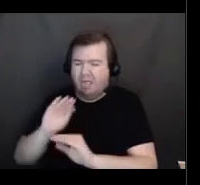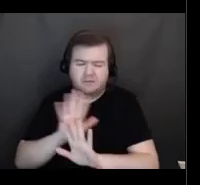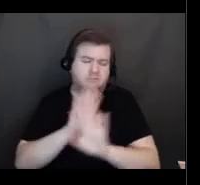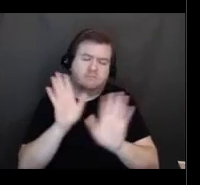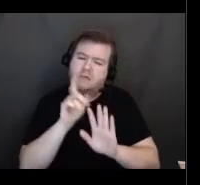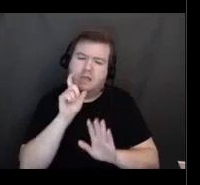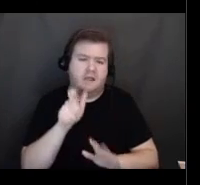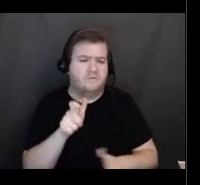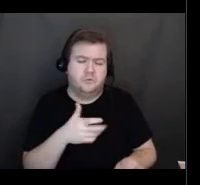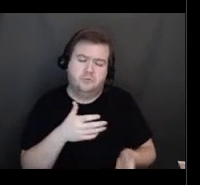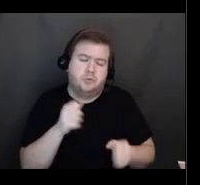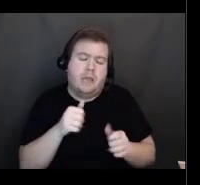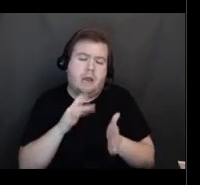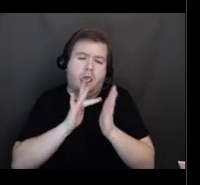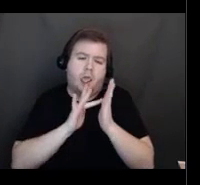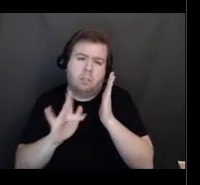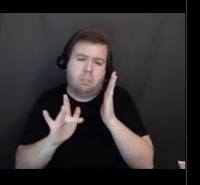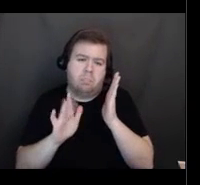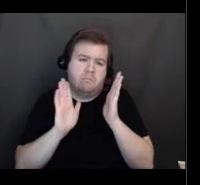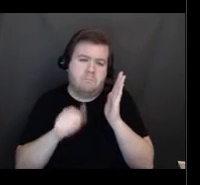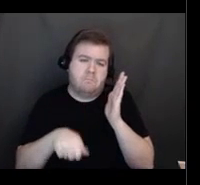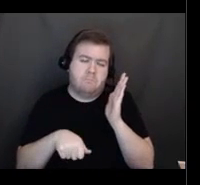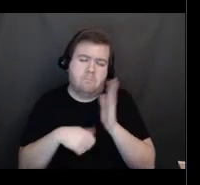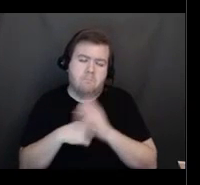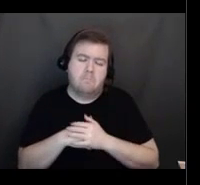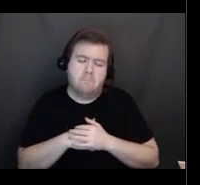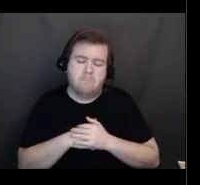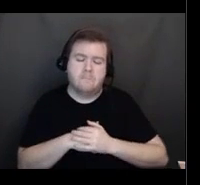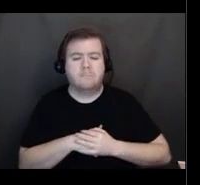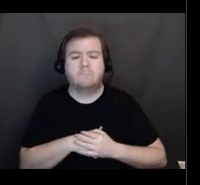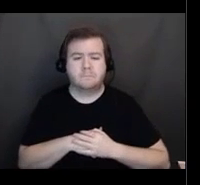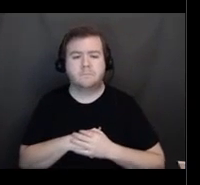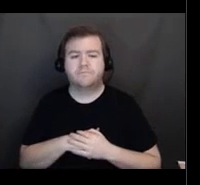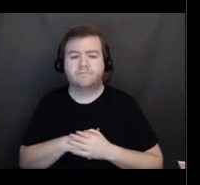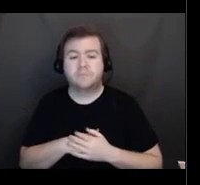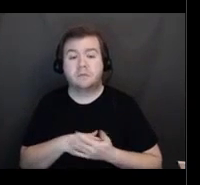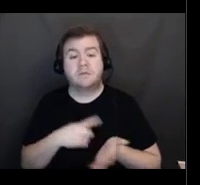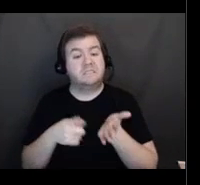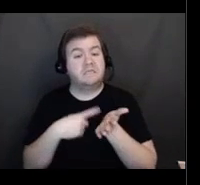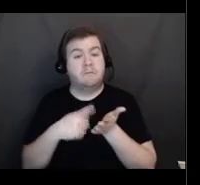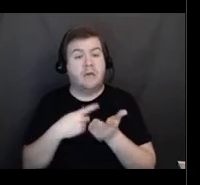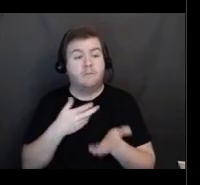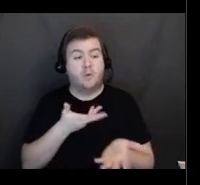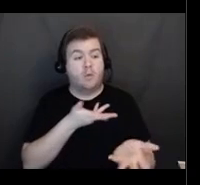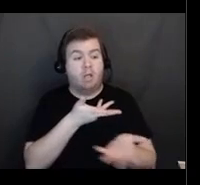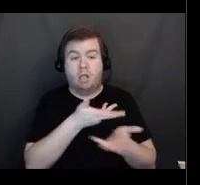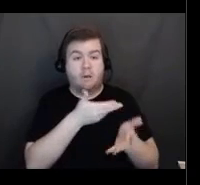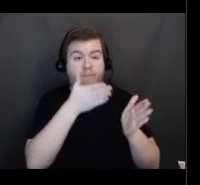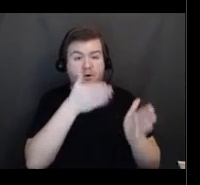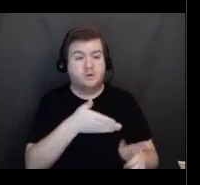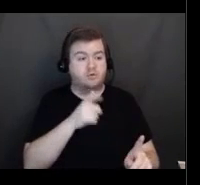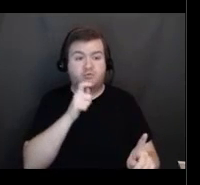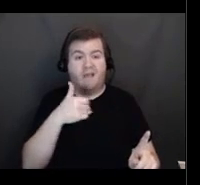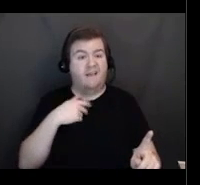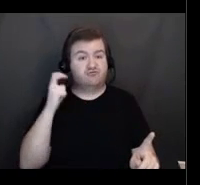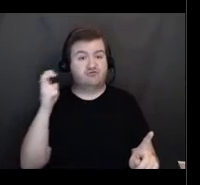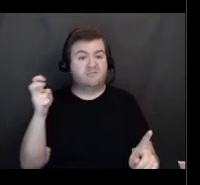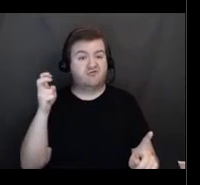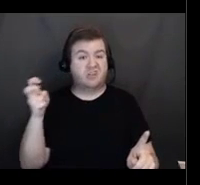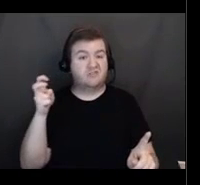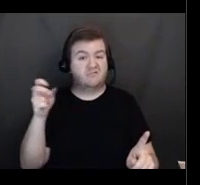You may find that you're assisting folks who don't have transportation to get to a vaccinator